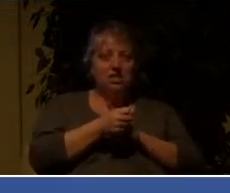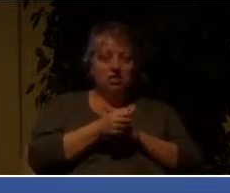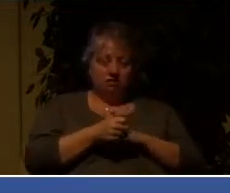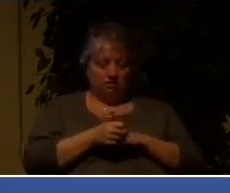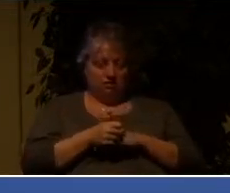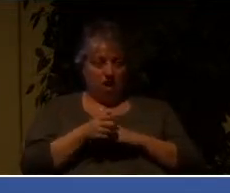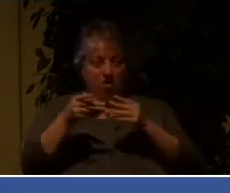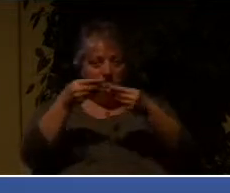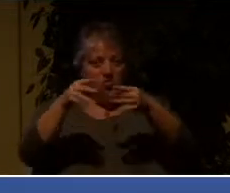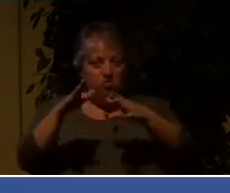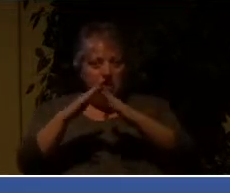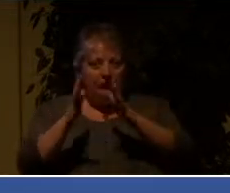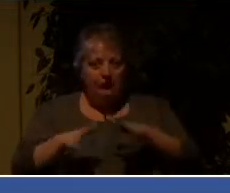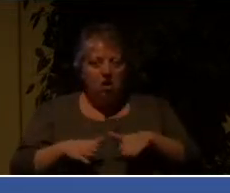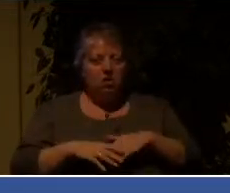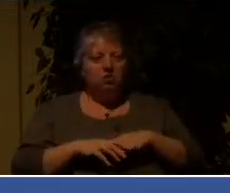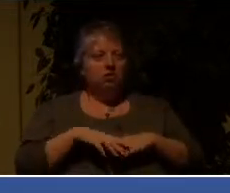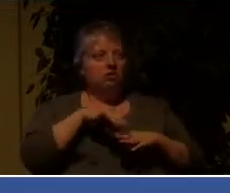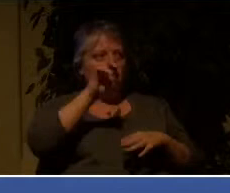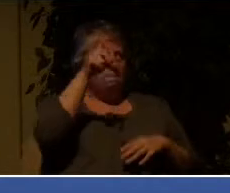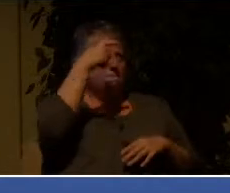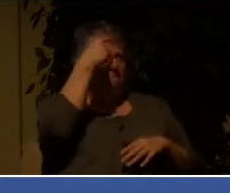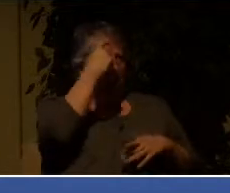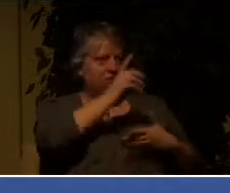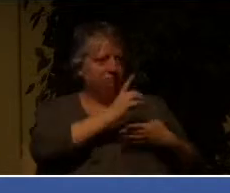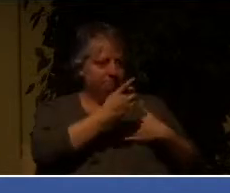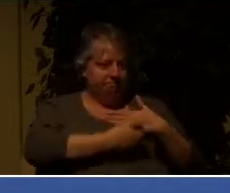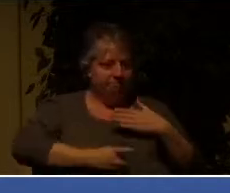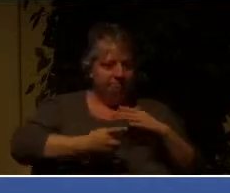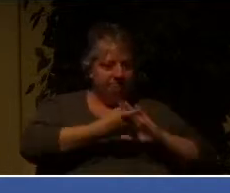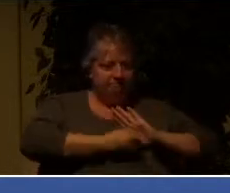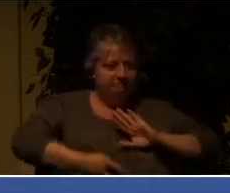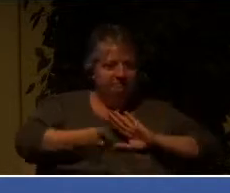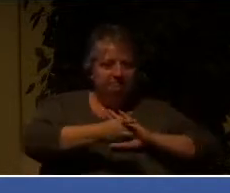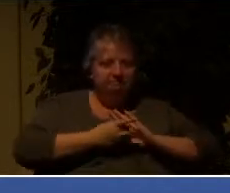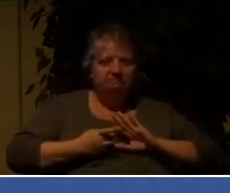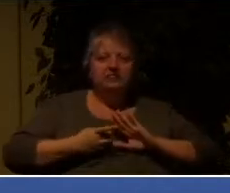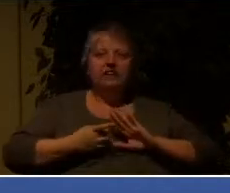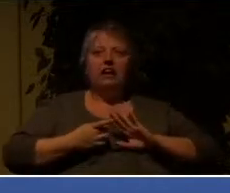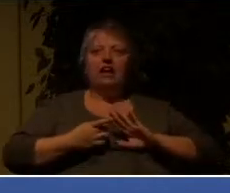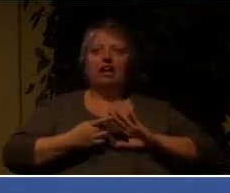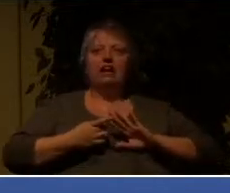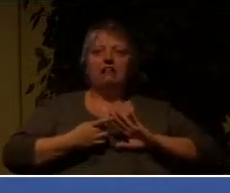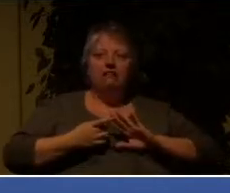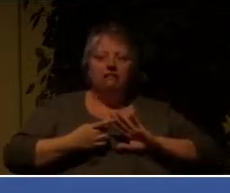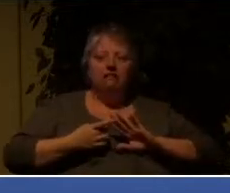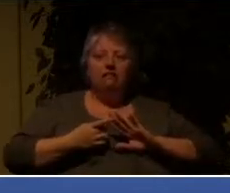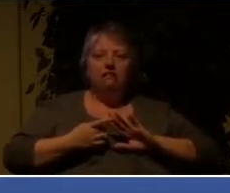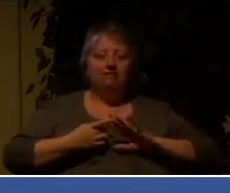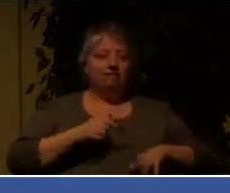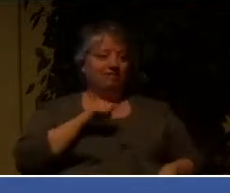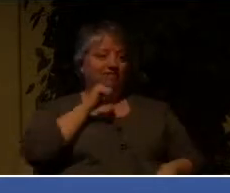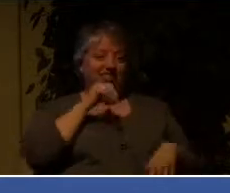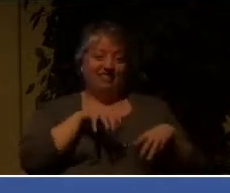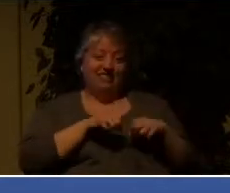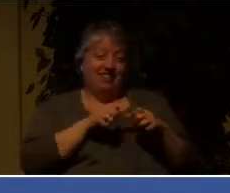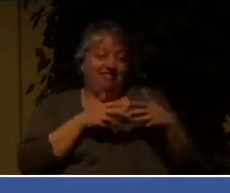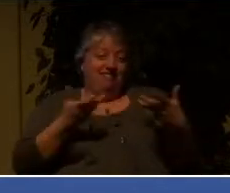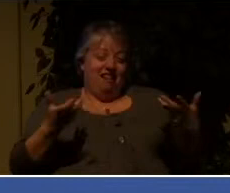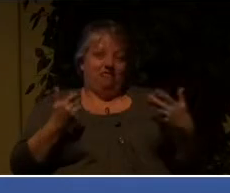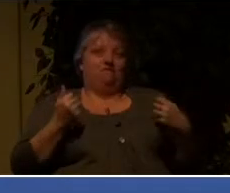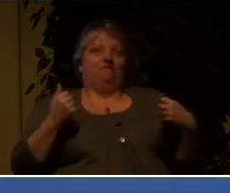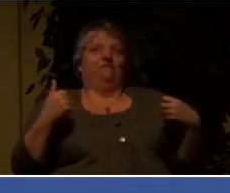out from underneath you, your boss is going to discriminate against you. It doesn't take a lot for fear to strike